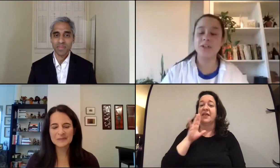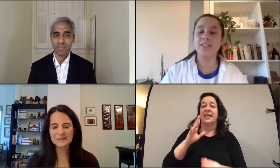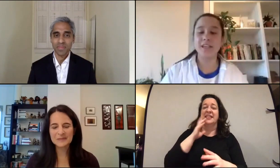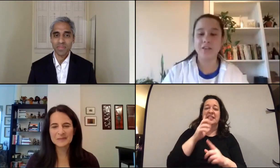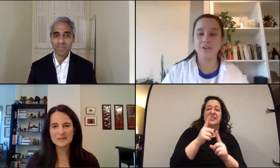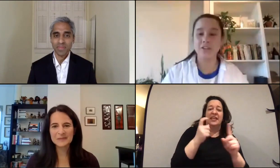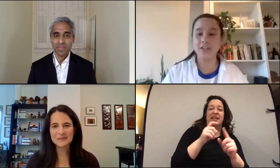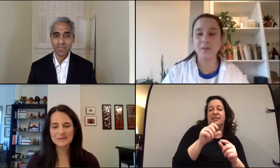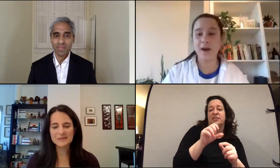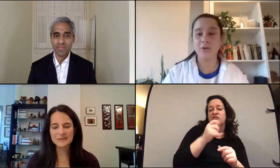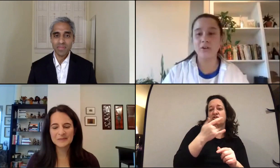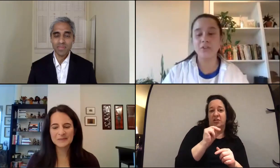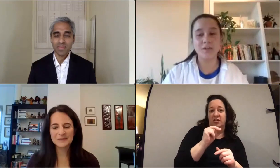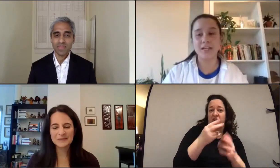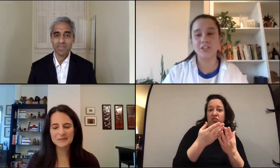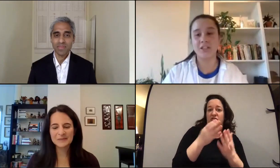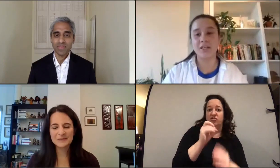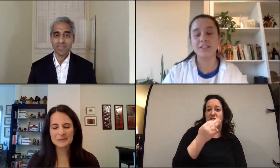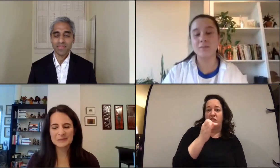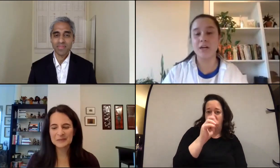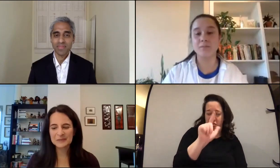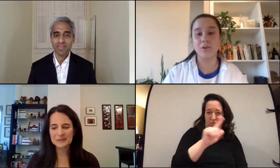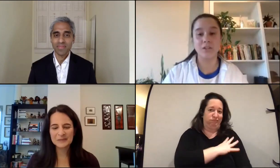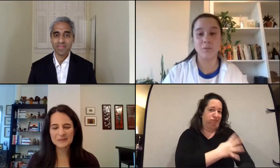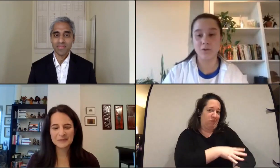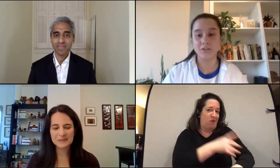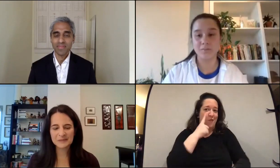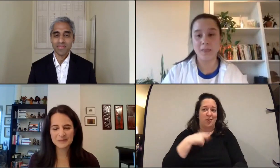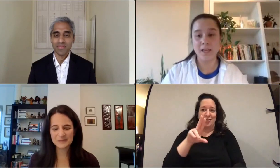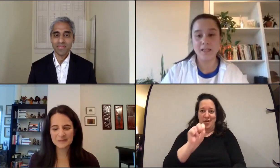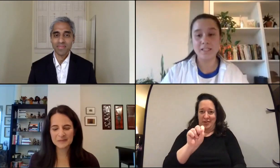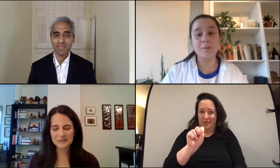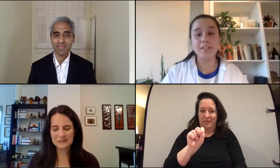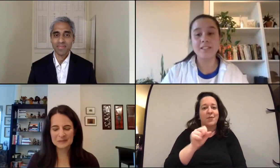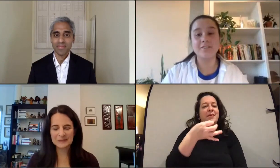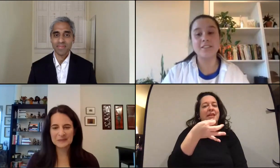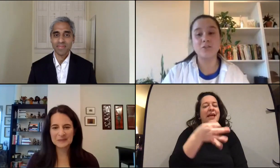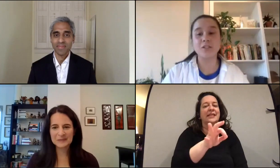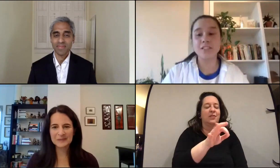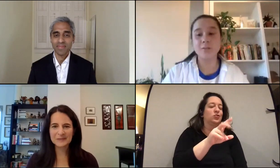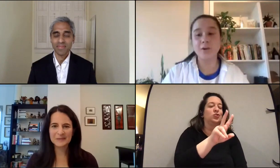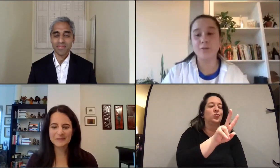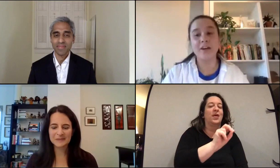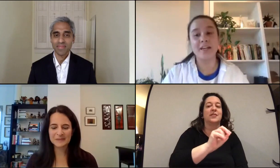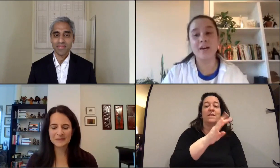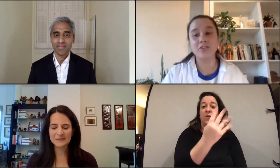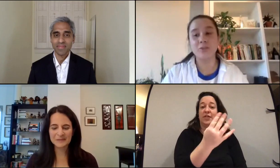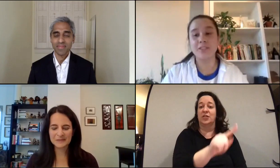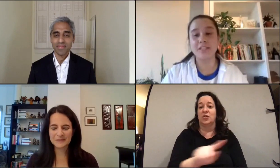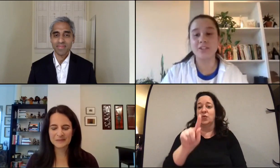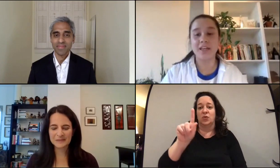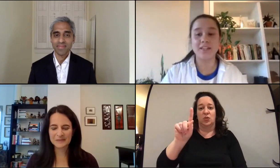tonight's book together the healing power of human connection in a sometimes lonely world. He's been busy even since releasing the book providing